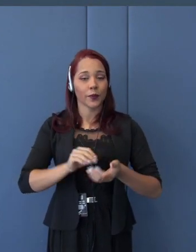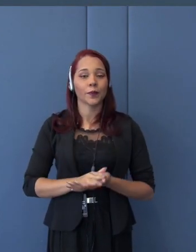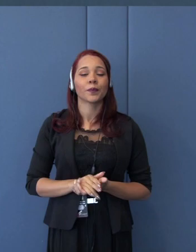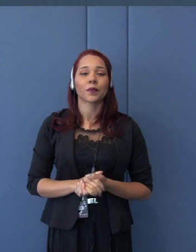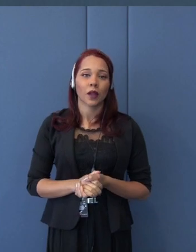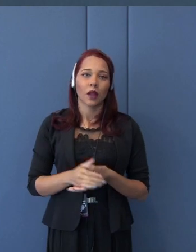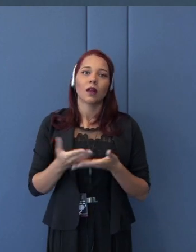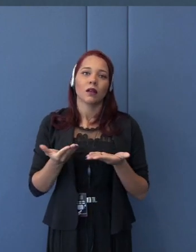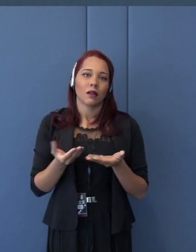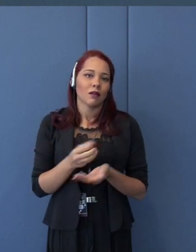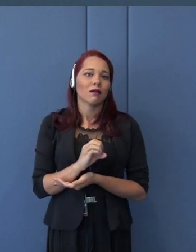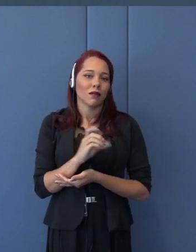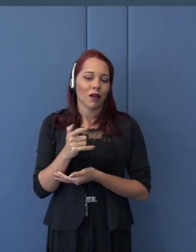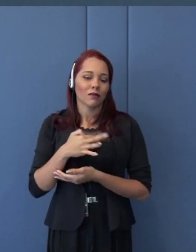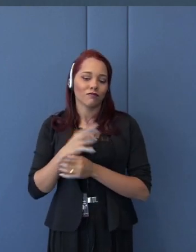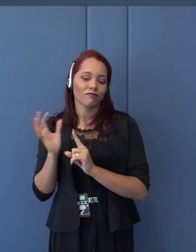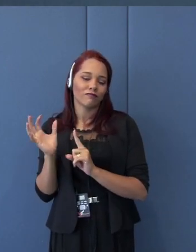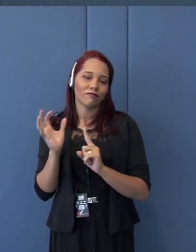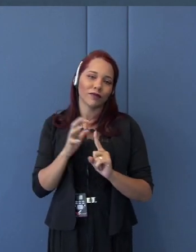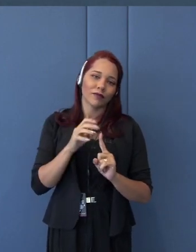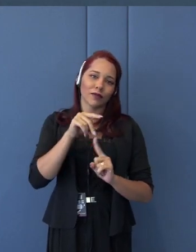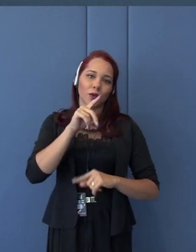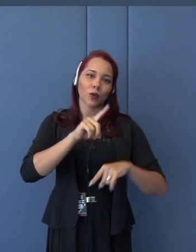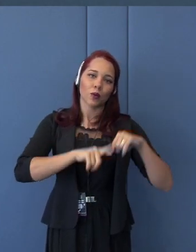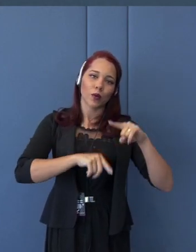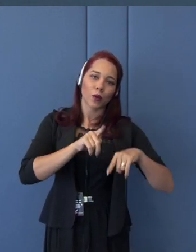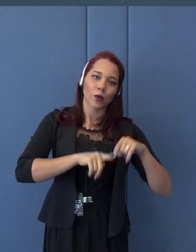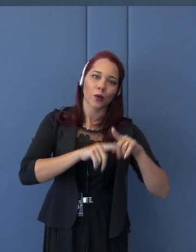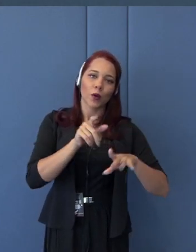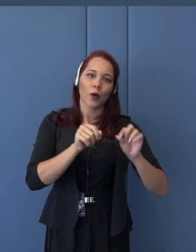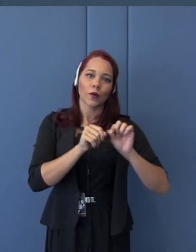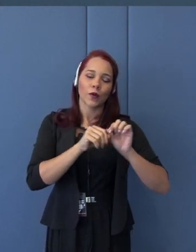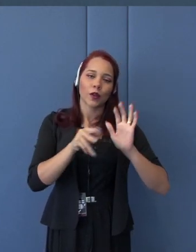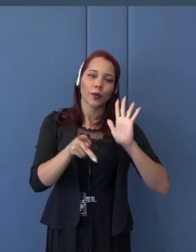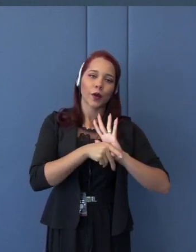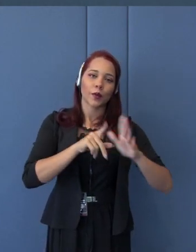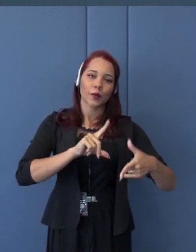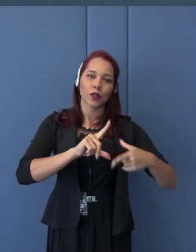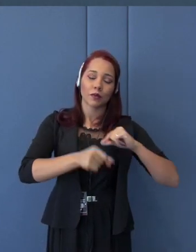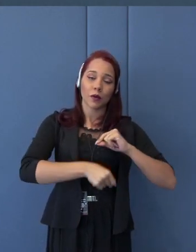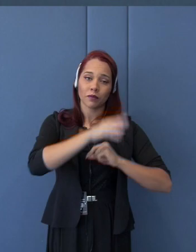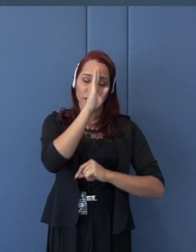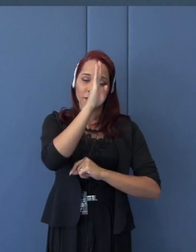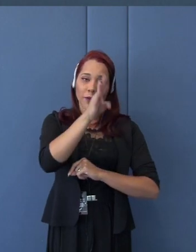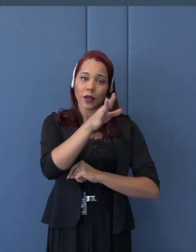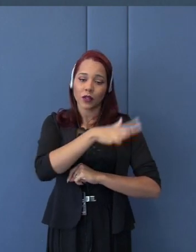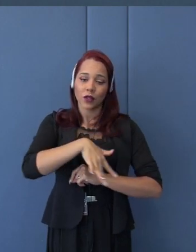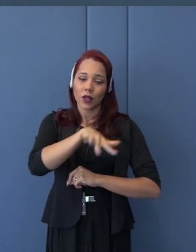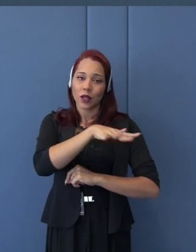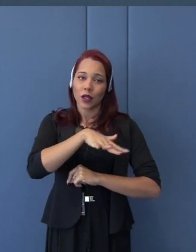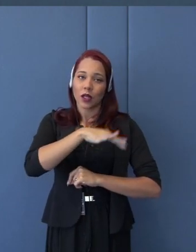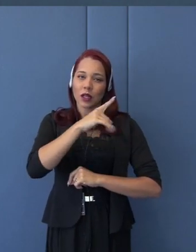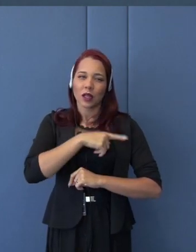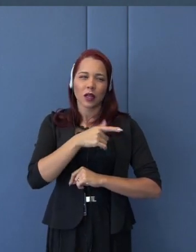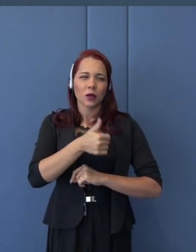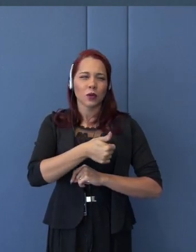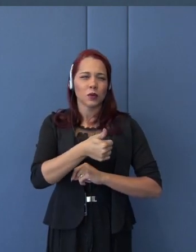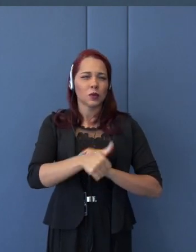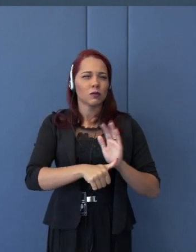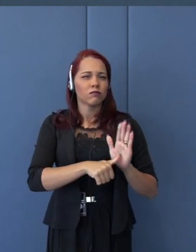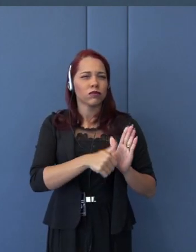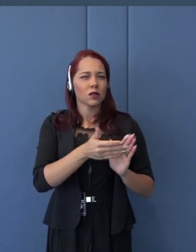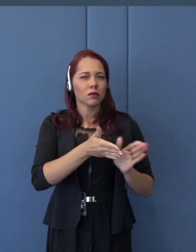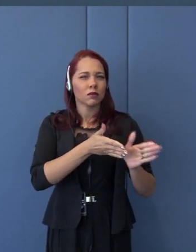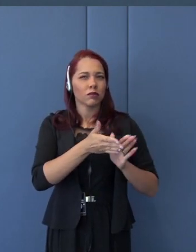the products made in Japan, particularly for those small and medium-sized enterprises